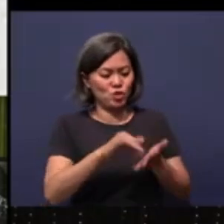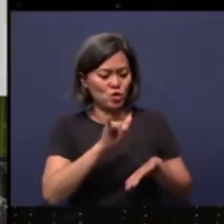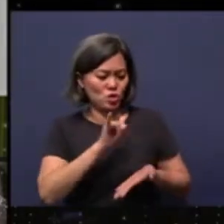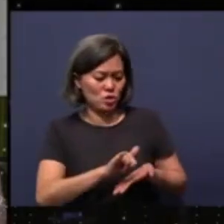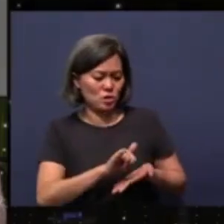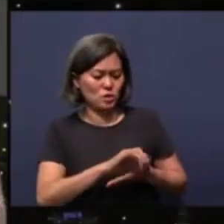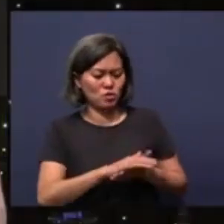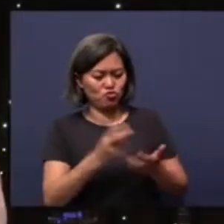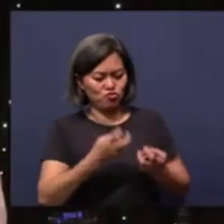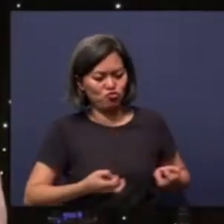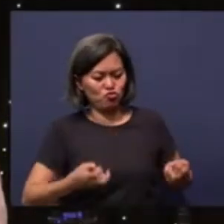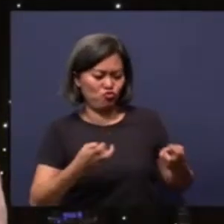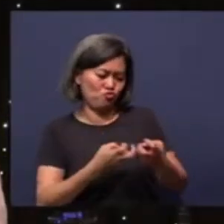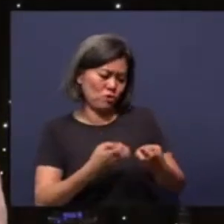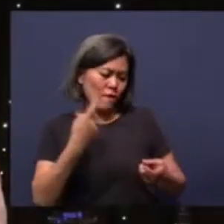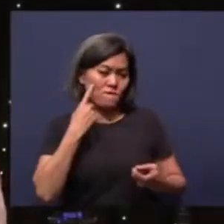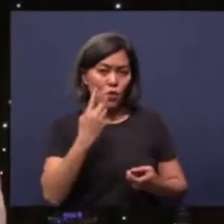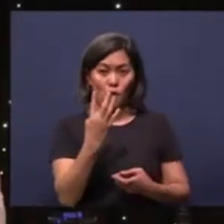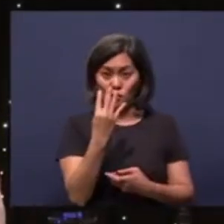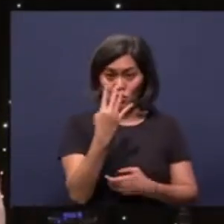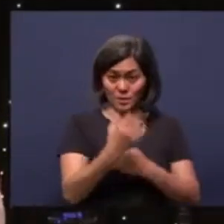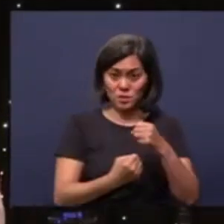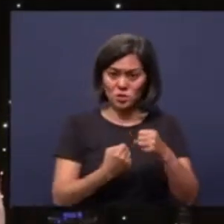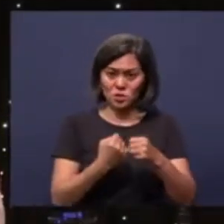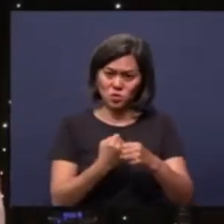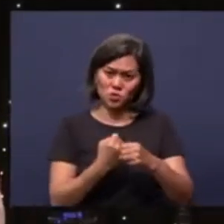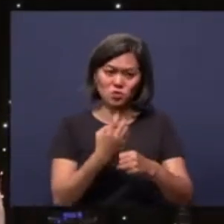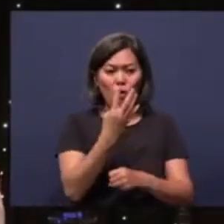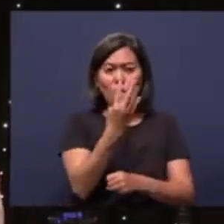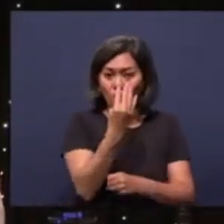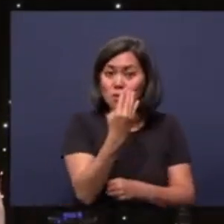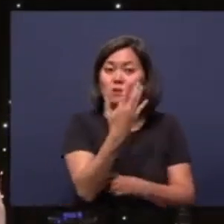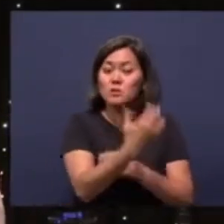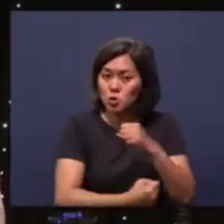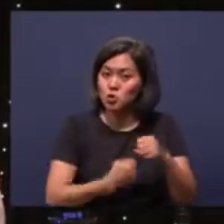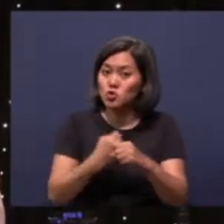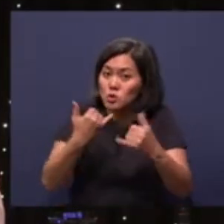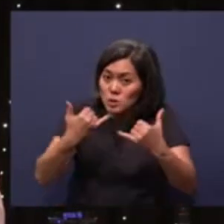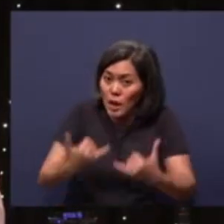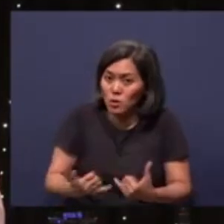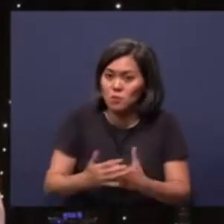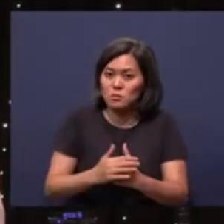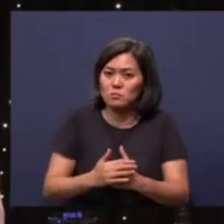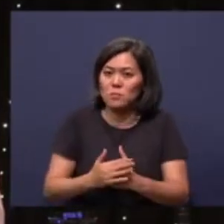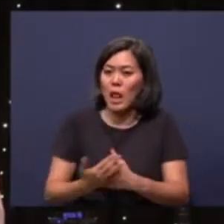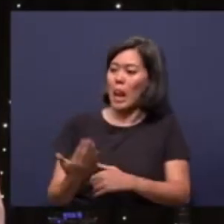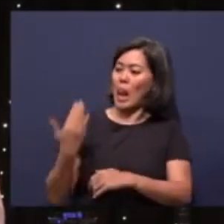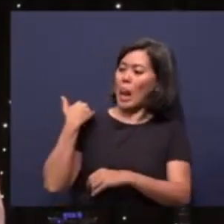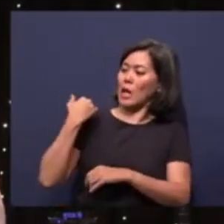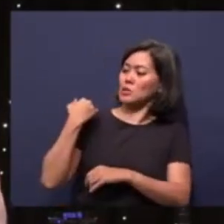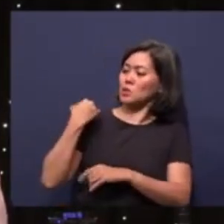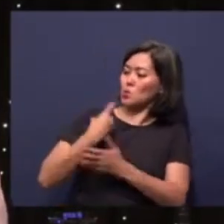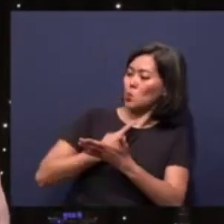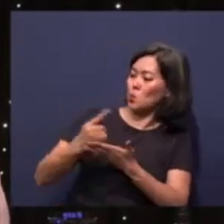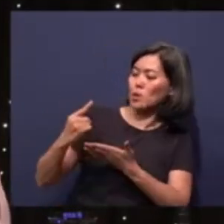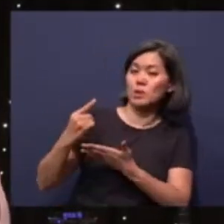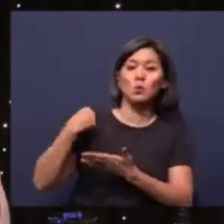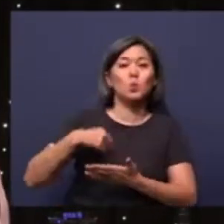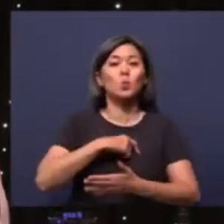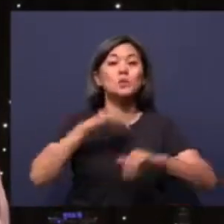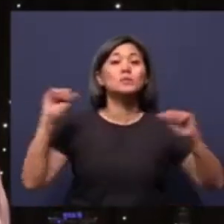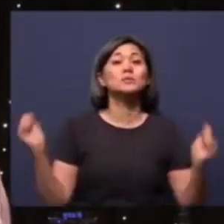Nepali congregation for 14 years now. Last month, last week only, we